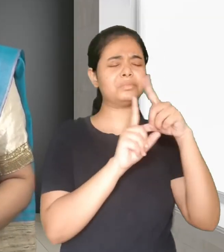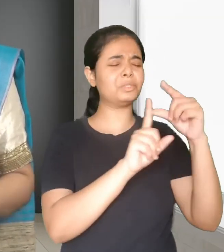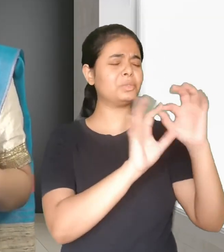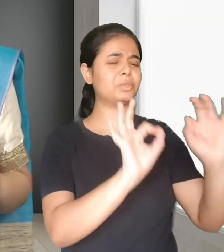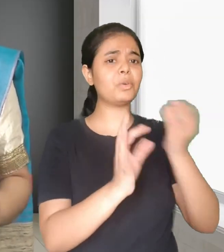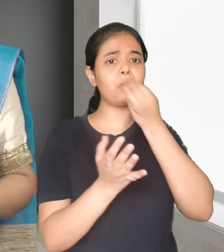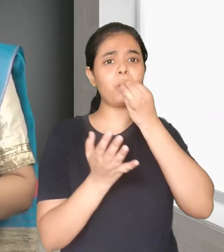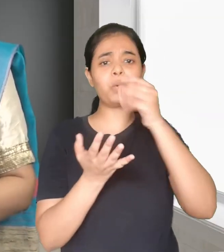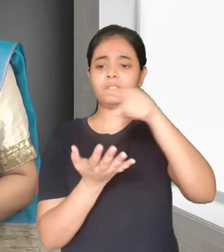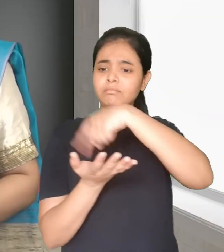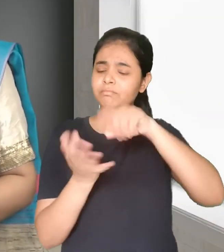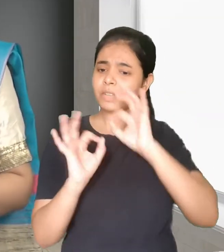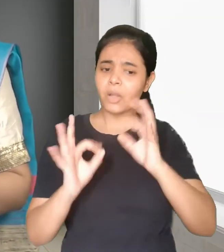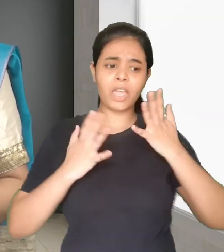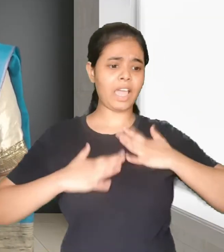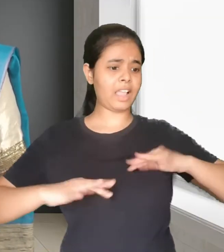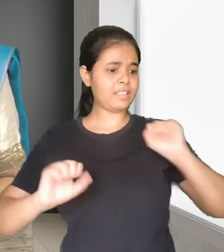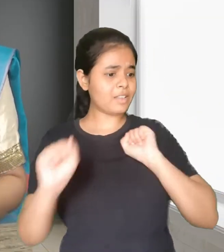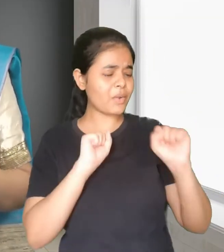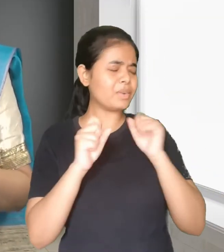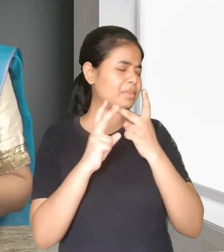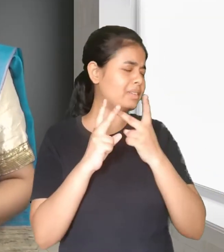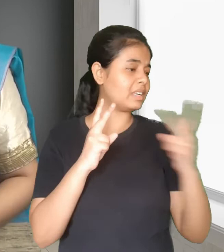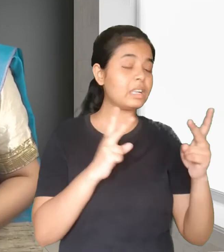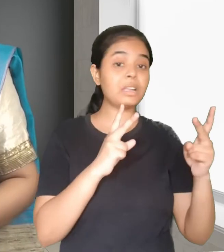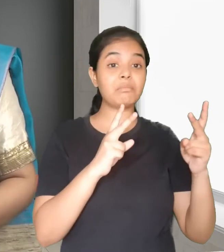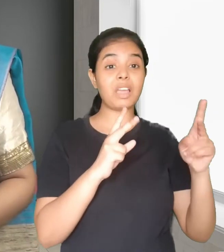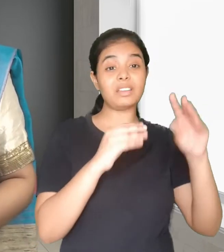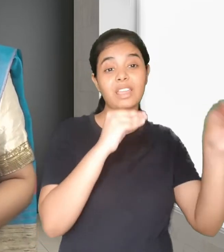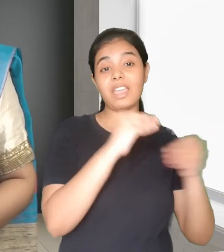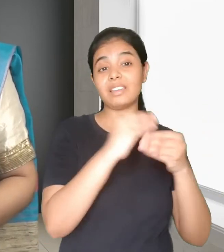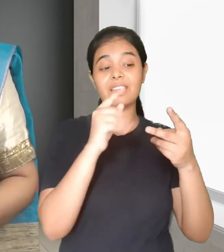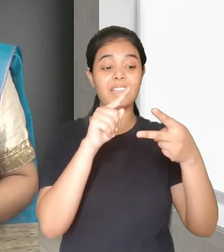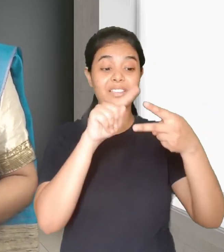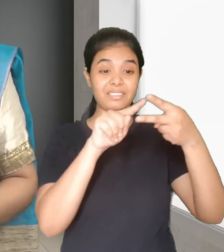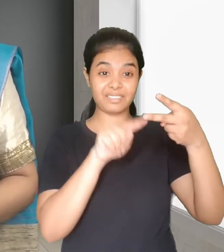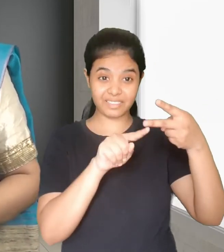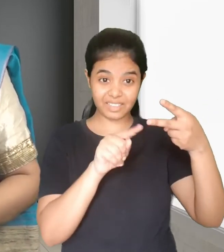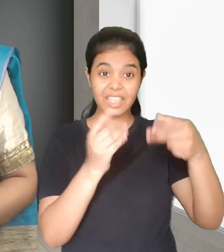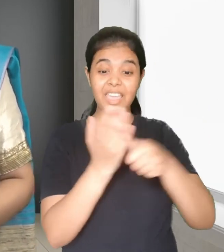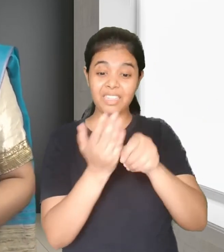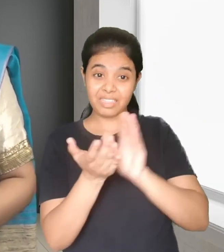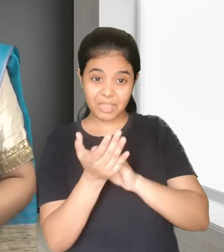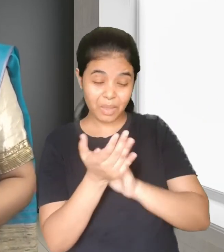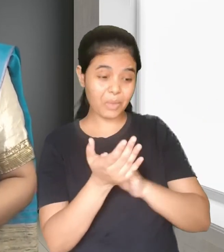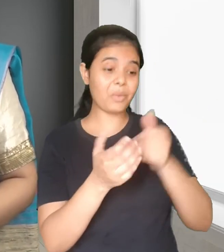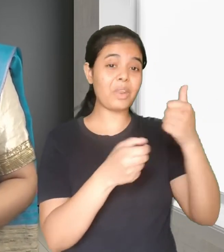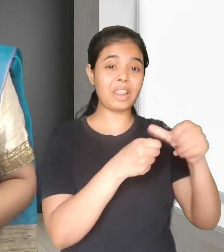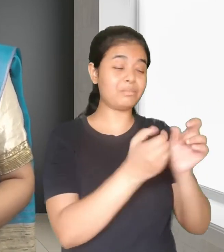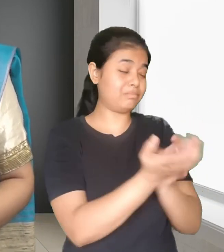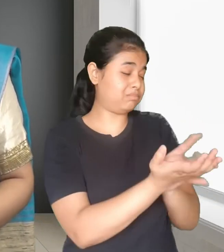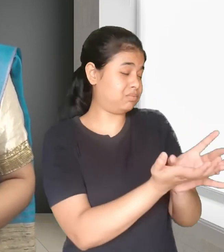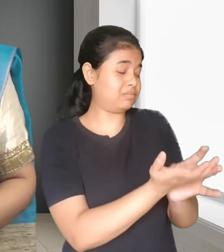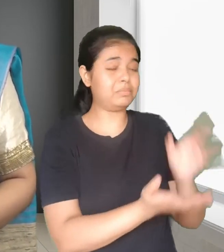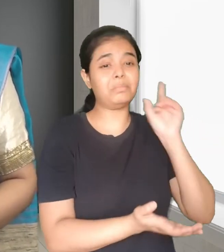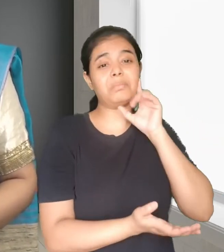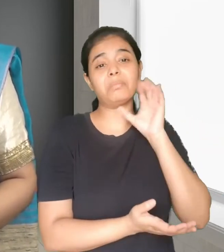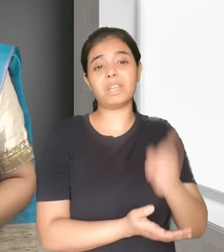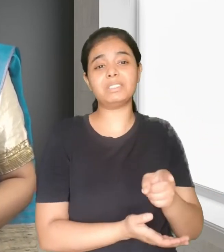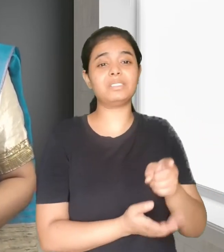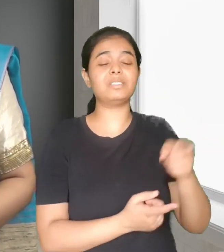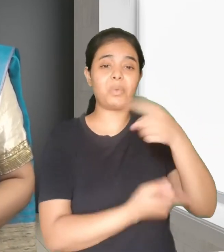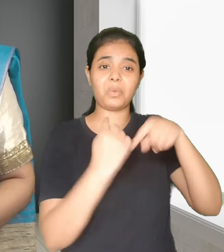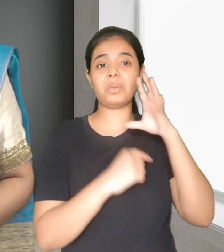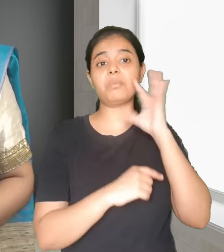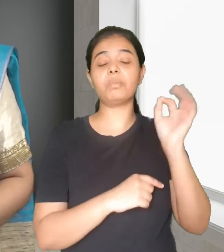good health, despite having a good diet and being physically active, it is equally important to abstain from tobacco